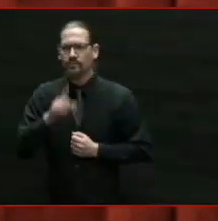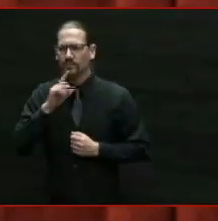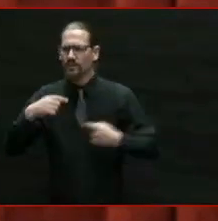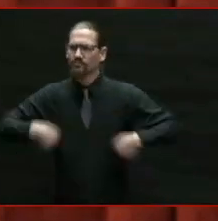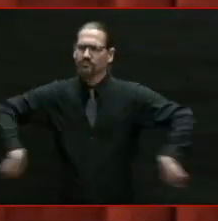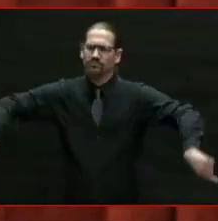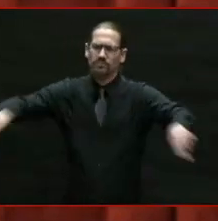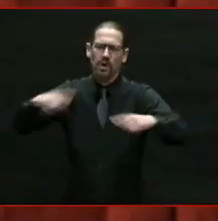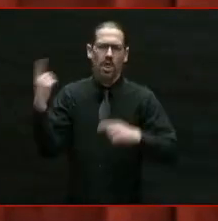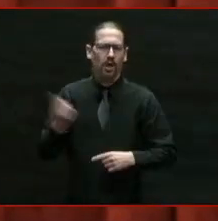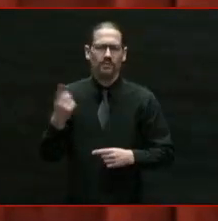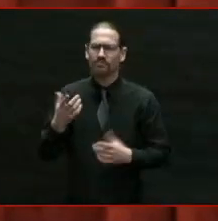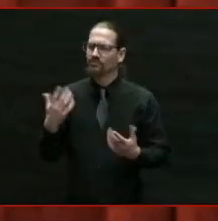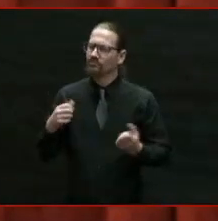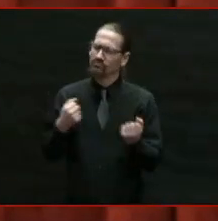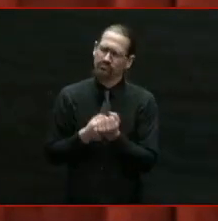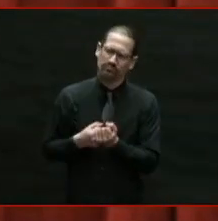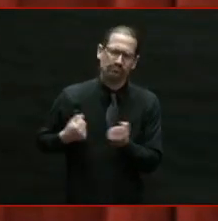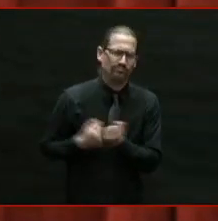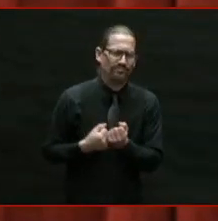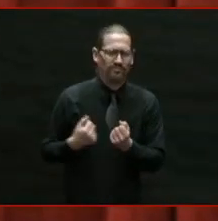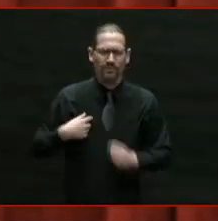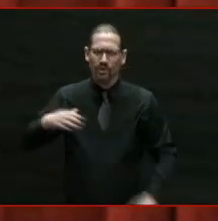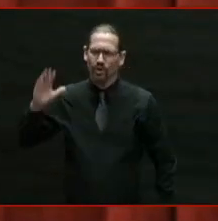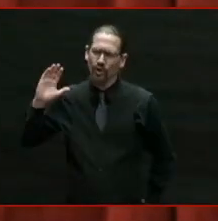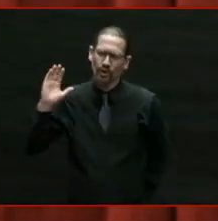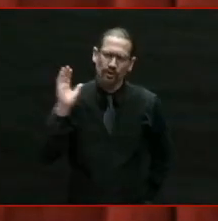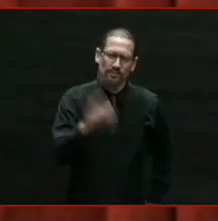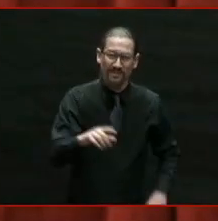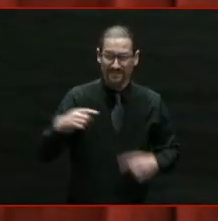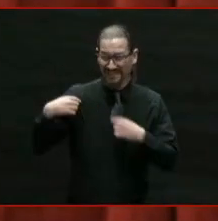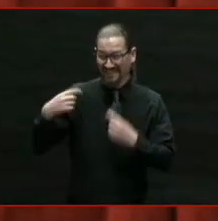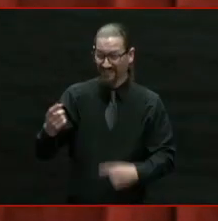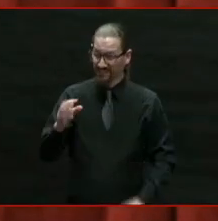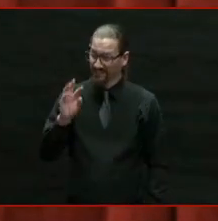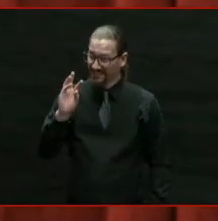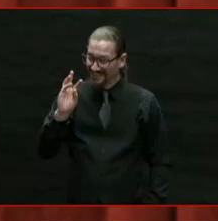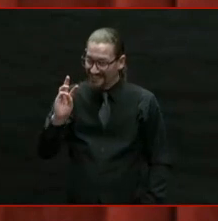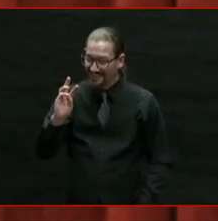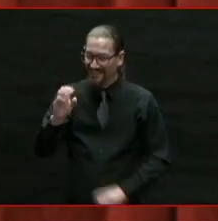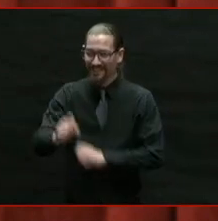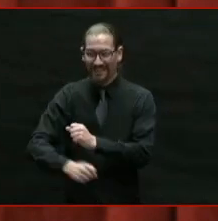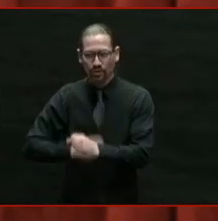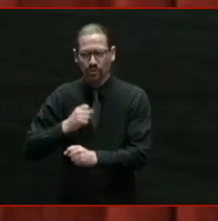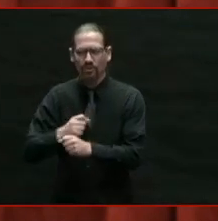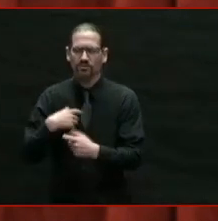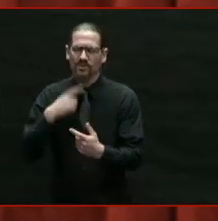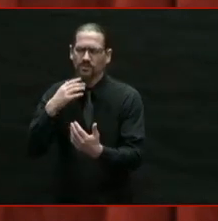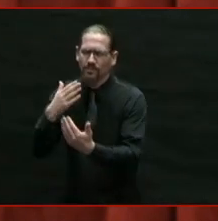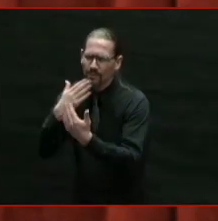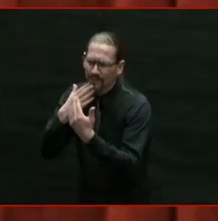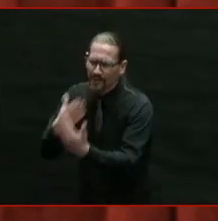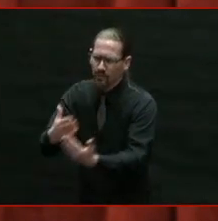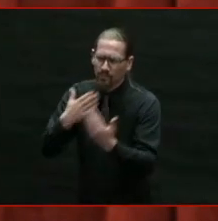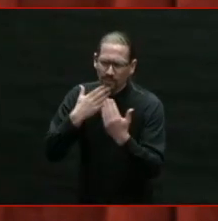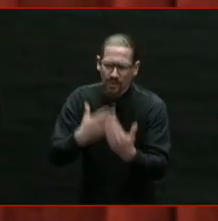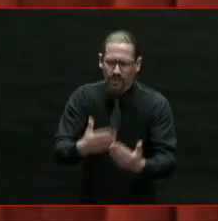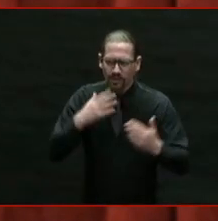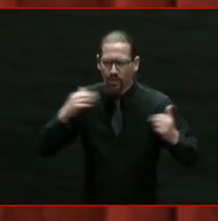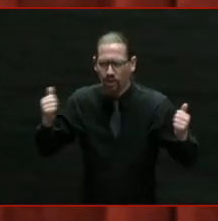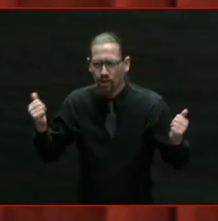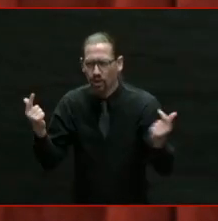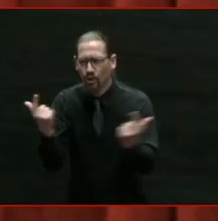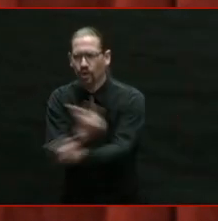over these past six years. But like everything else, we've had to change our